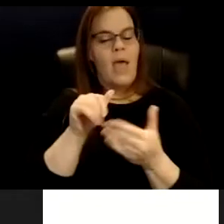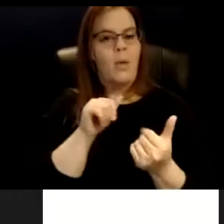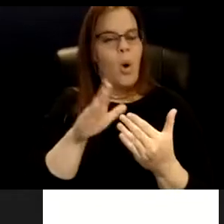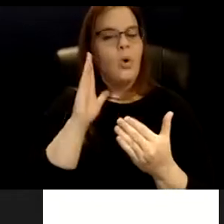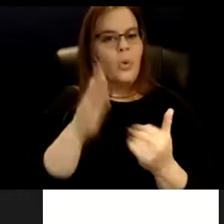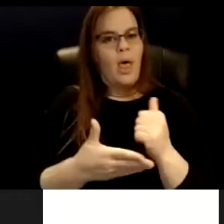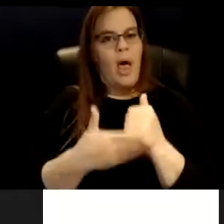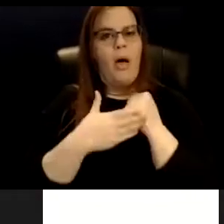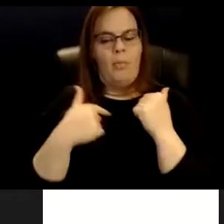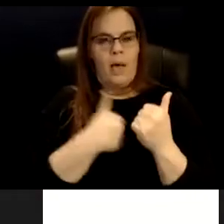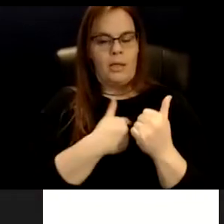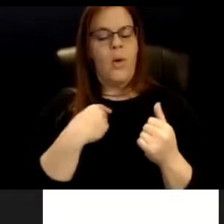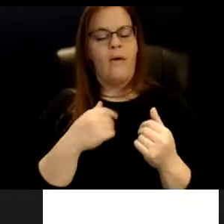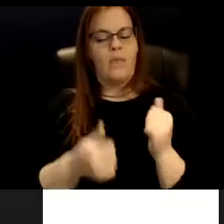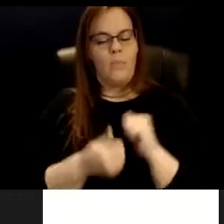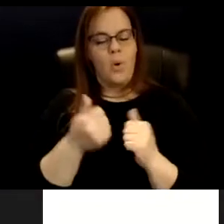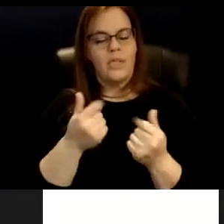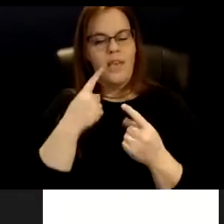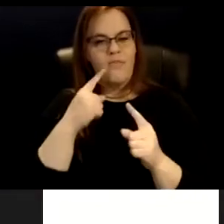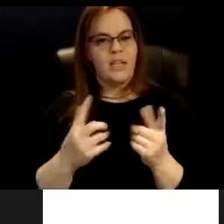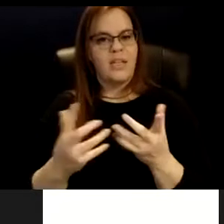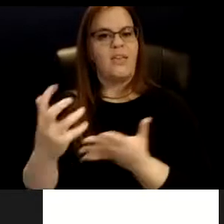the most effective, collective and sustainable way forward.